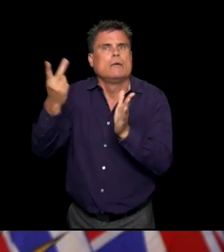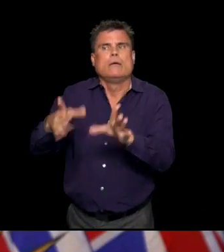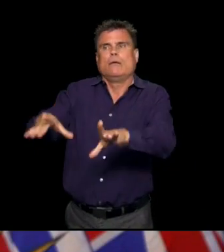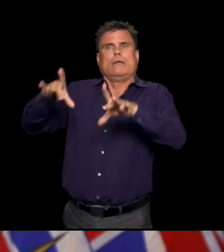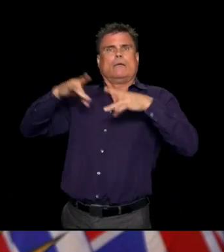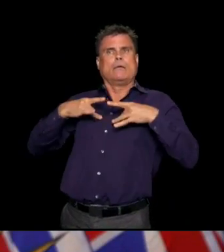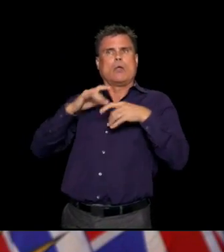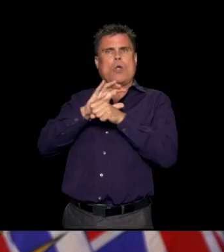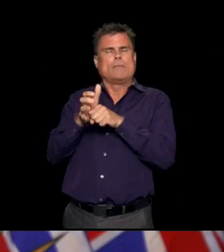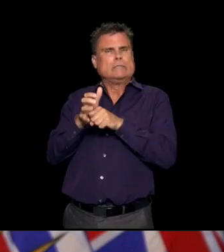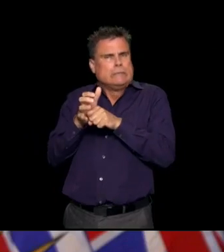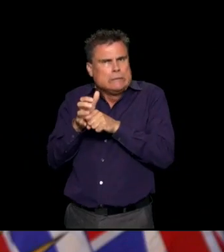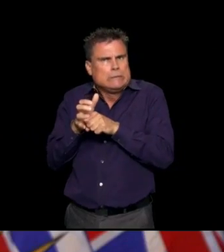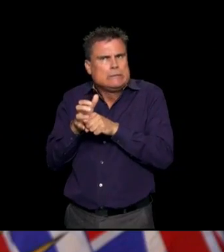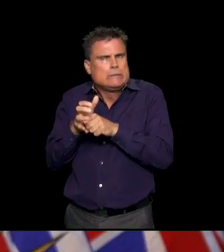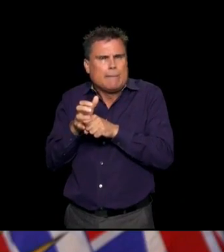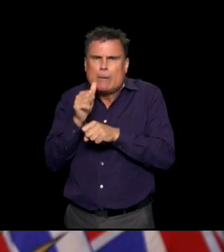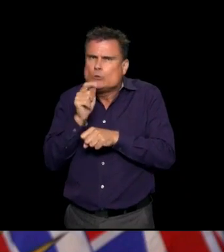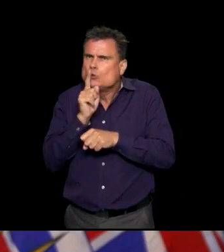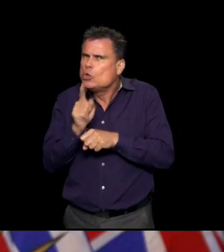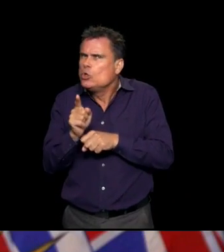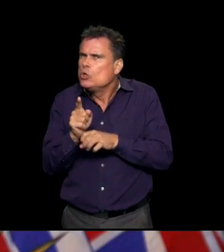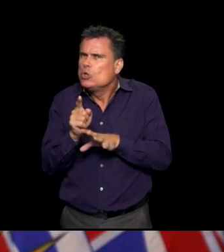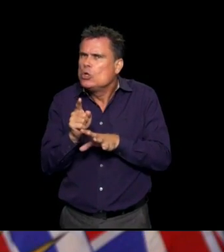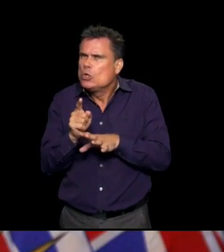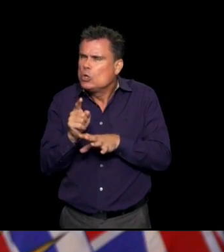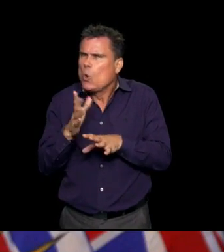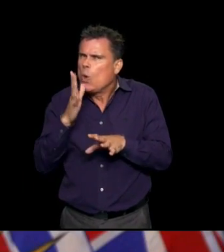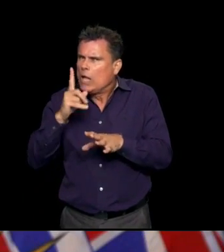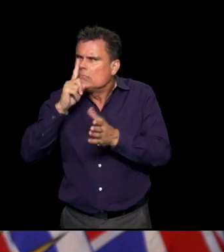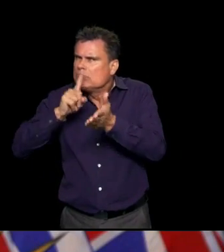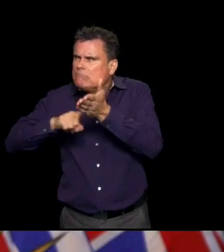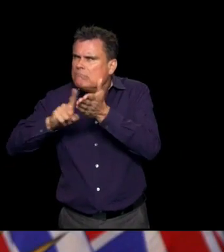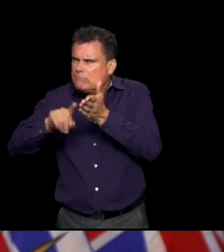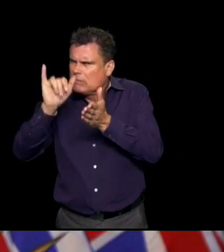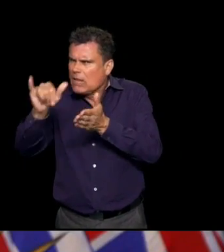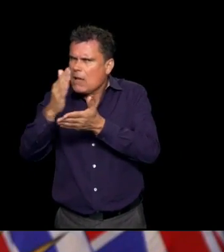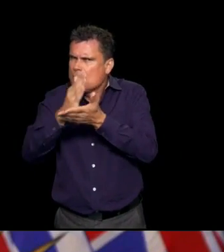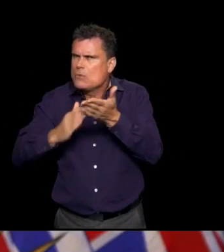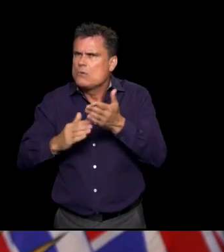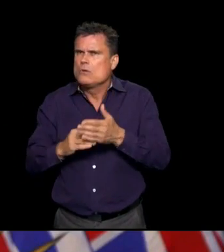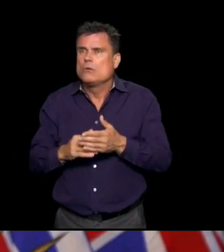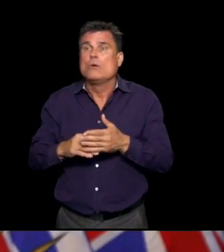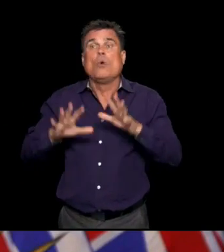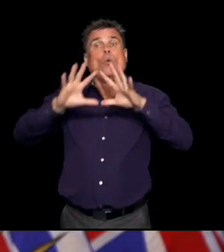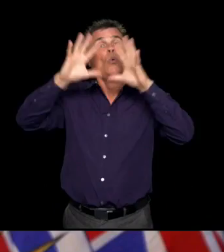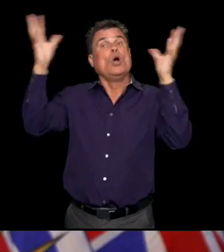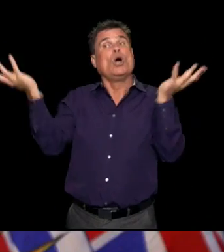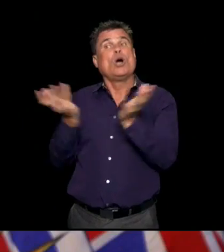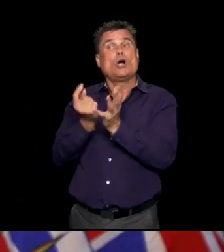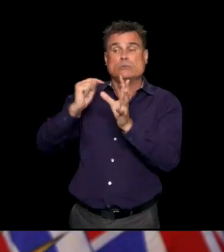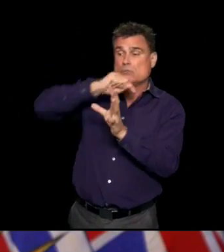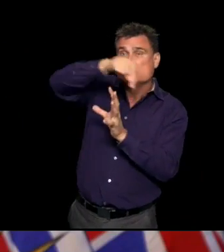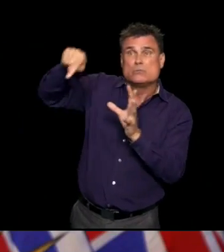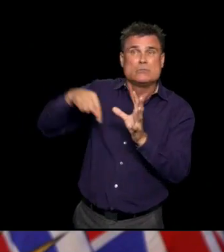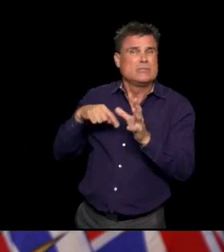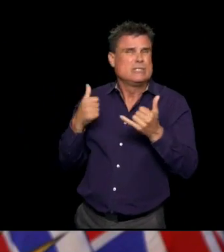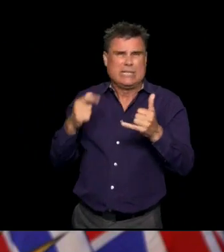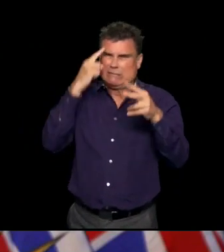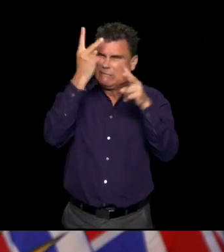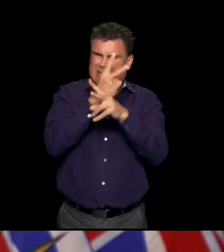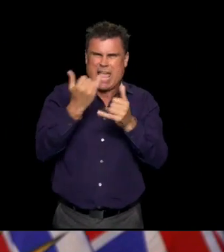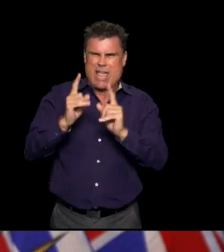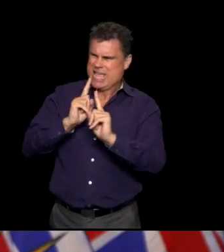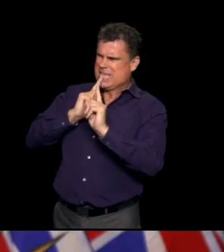have a national immunity task force that is working across Canada but also globally to try and answer those questions.